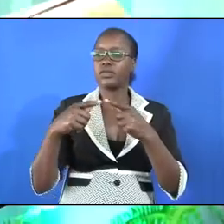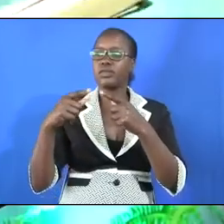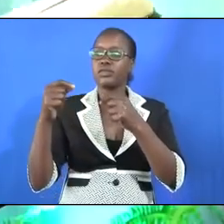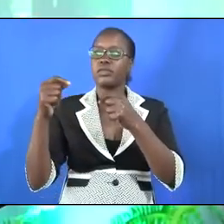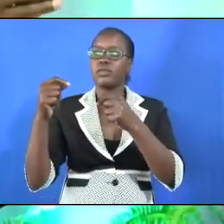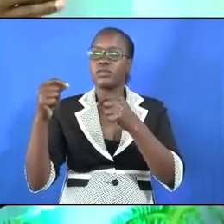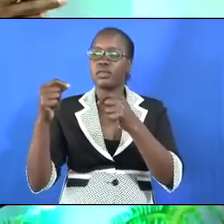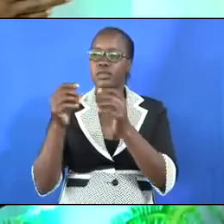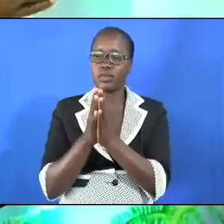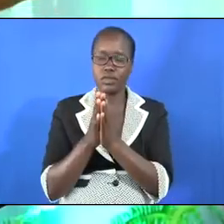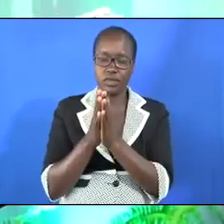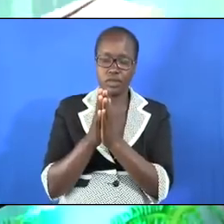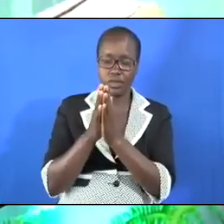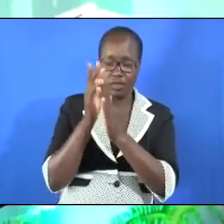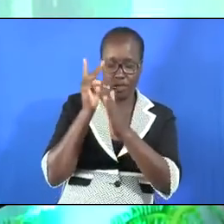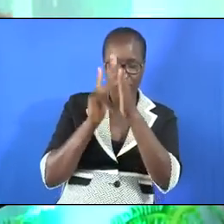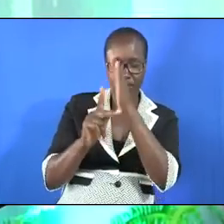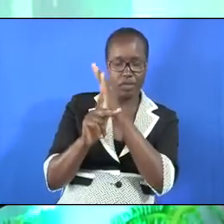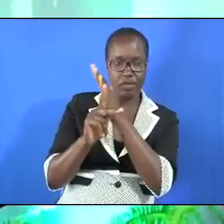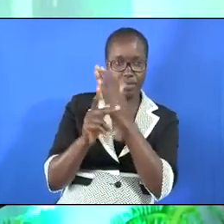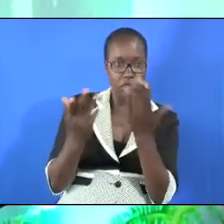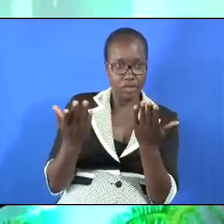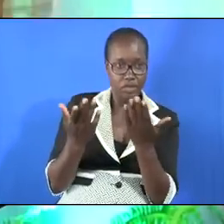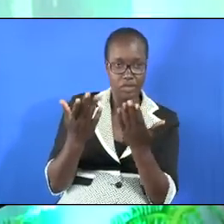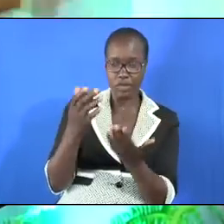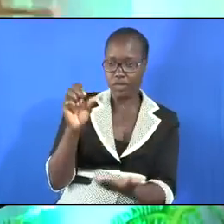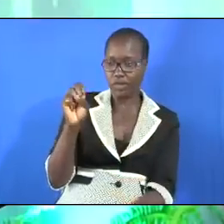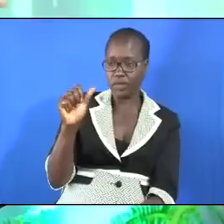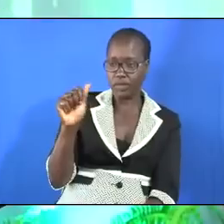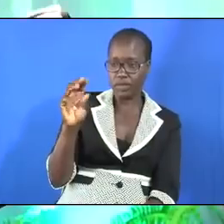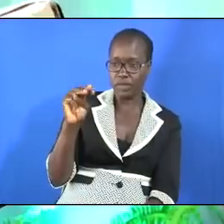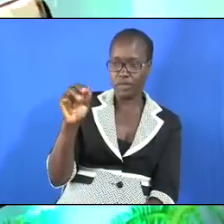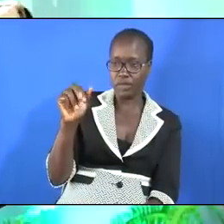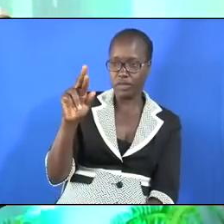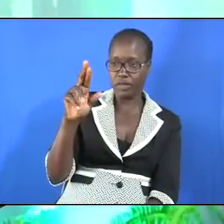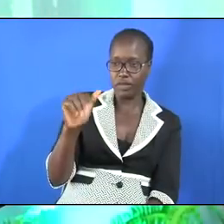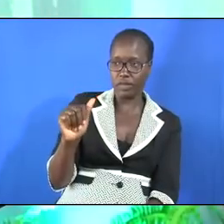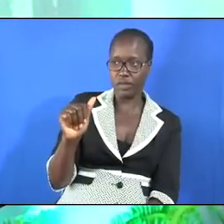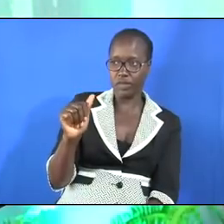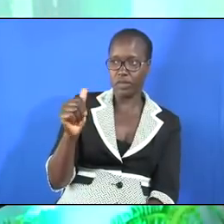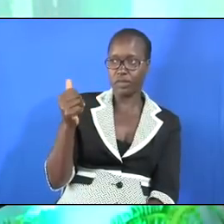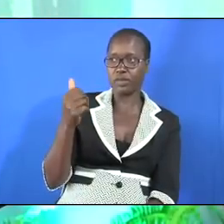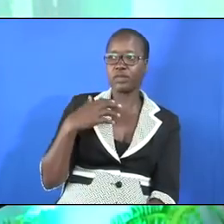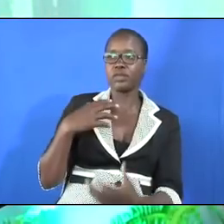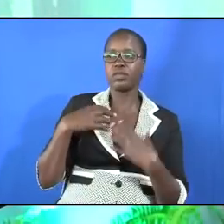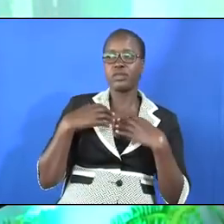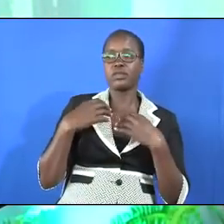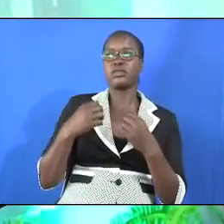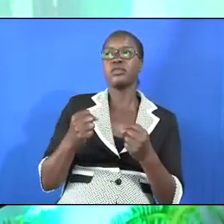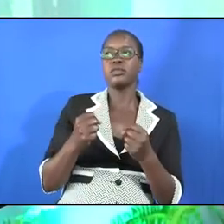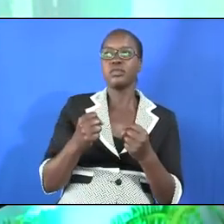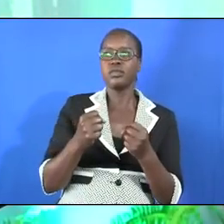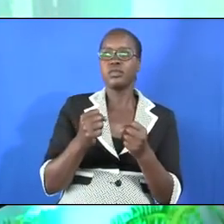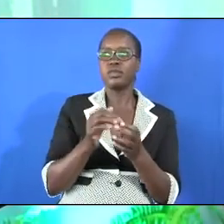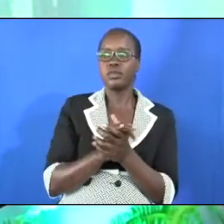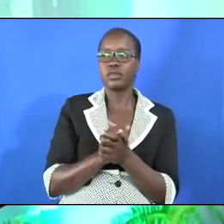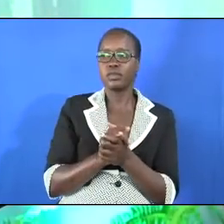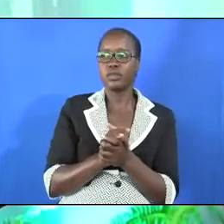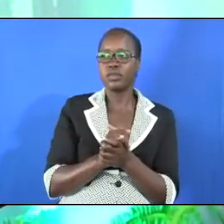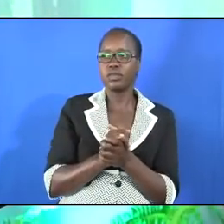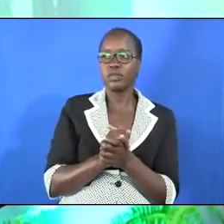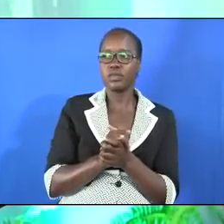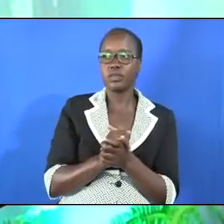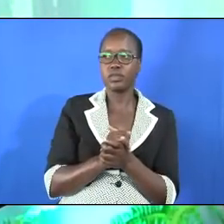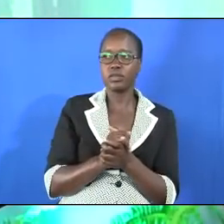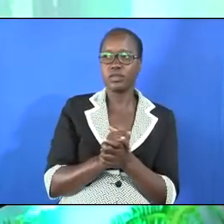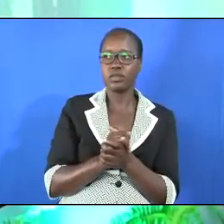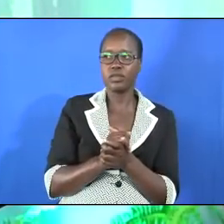the prophet who is in Samaria, for he will be healed. Every time